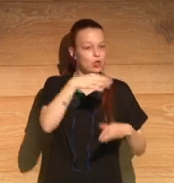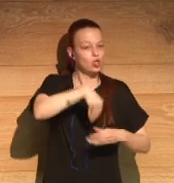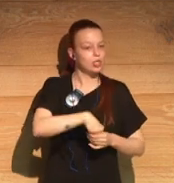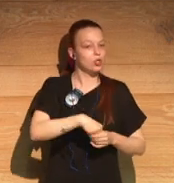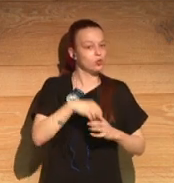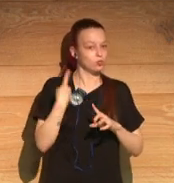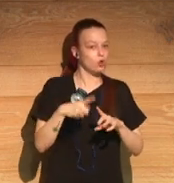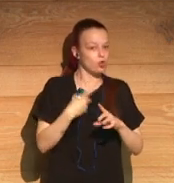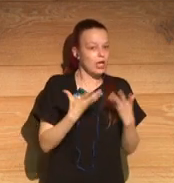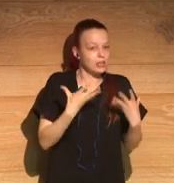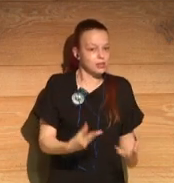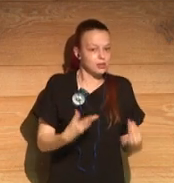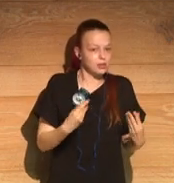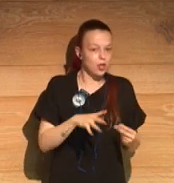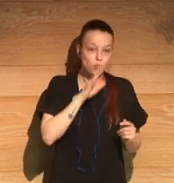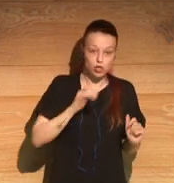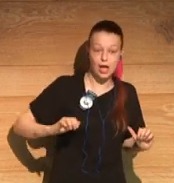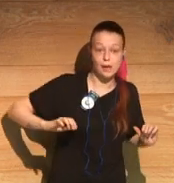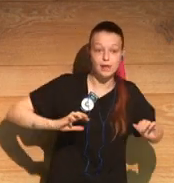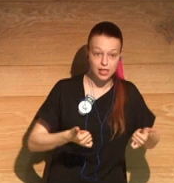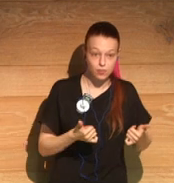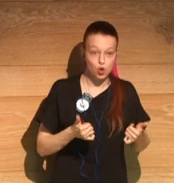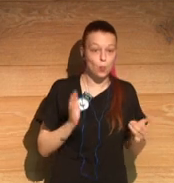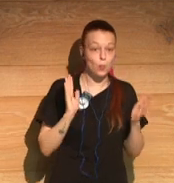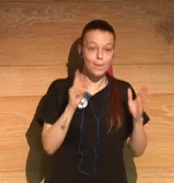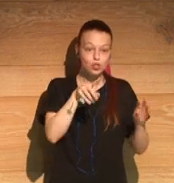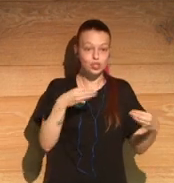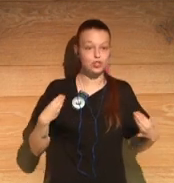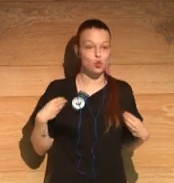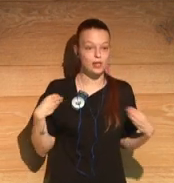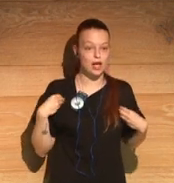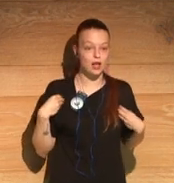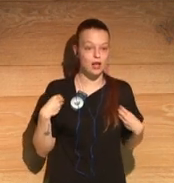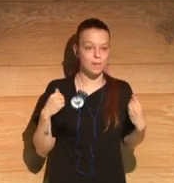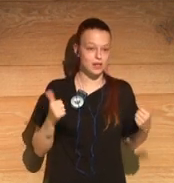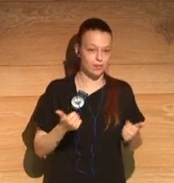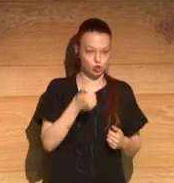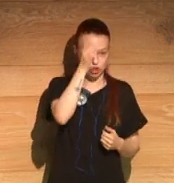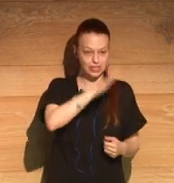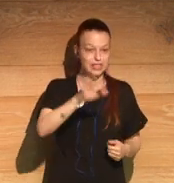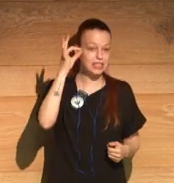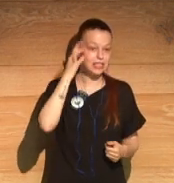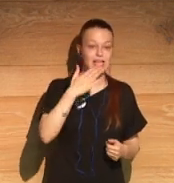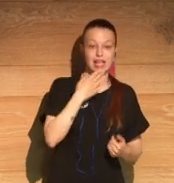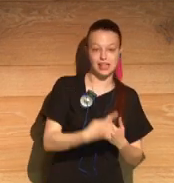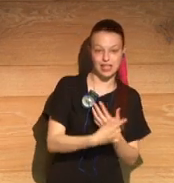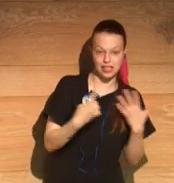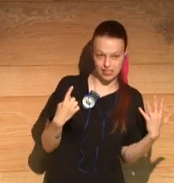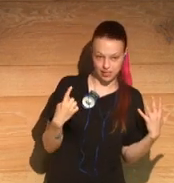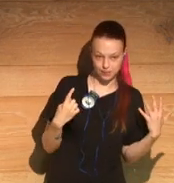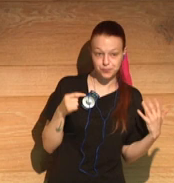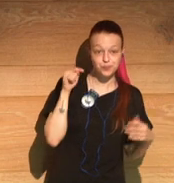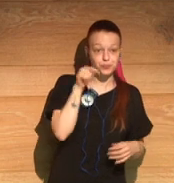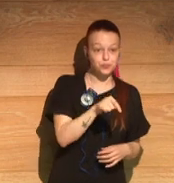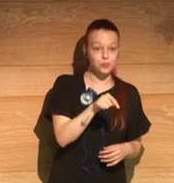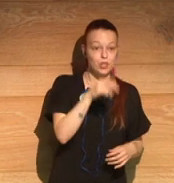You know, we open with a 16 year old girl being viciously thrown from her parish for the crime of being pregnant